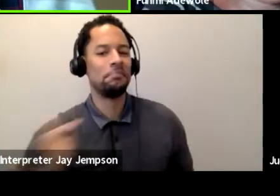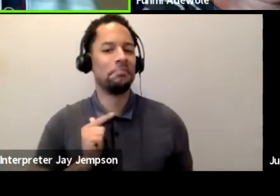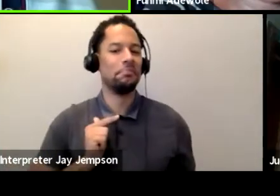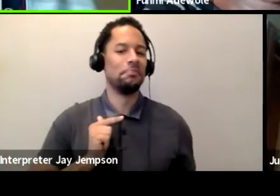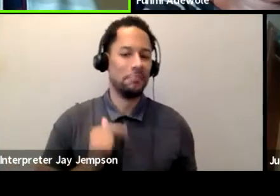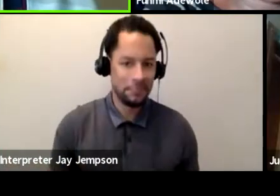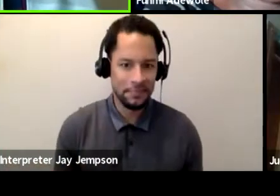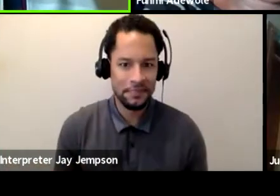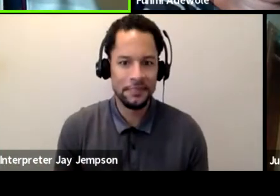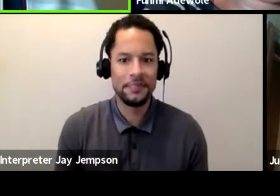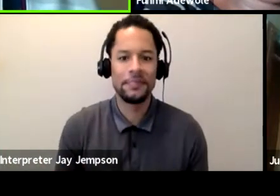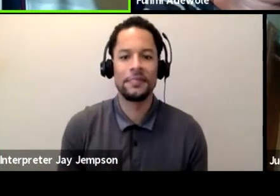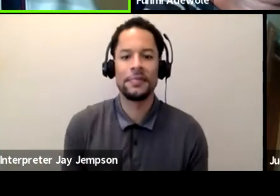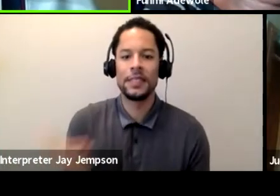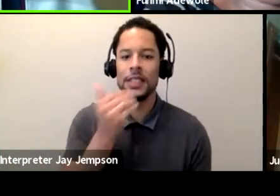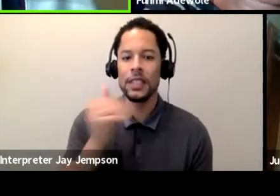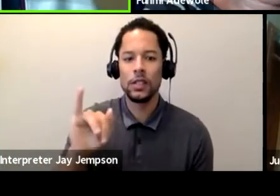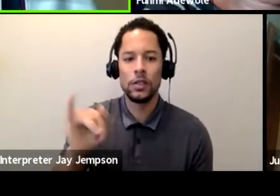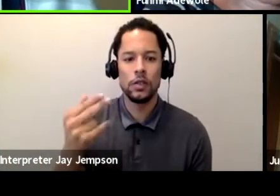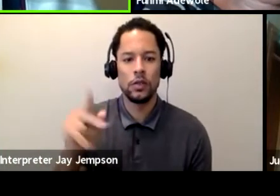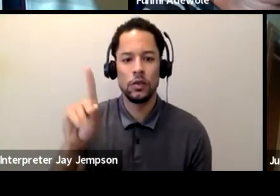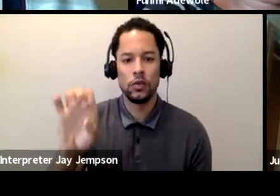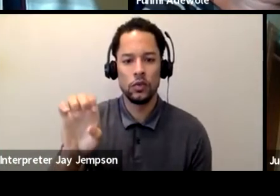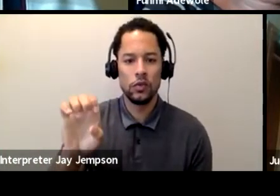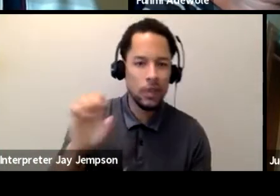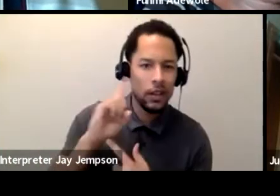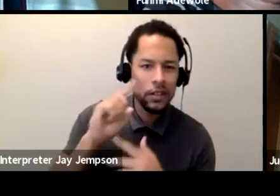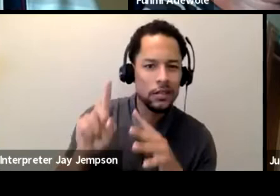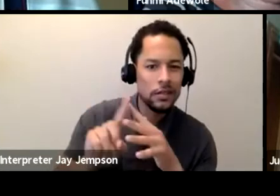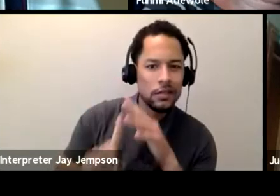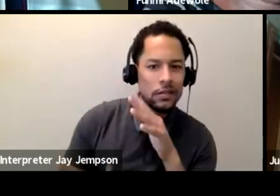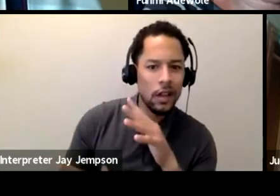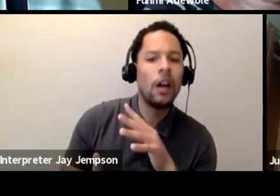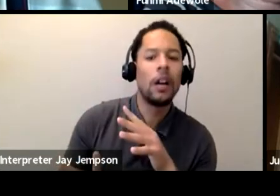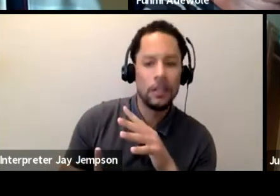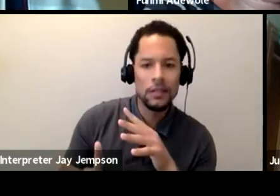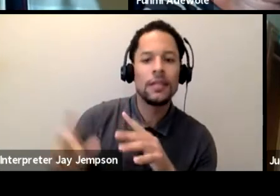Thank you, Jude. think he's dropped off. You're welcome. And now he's back.